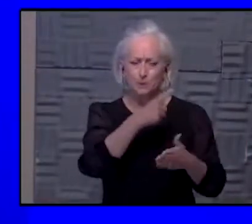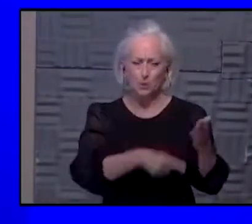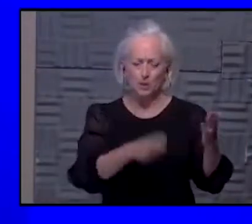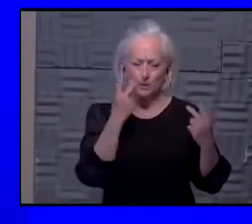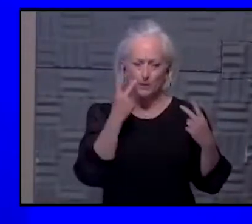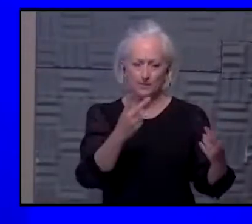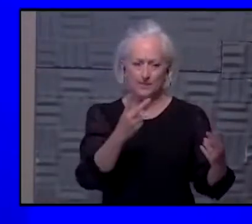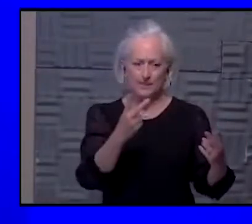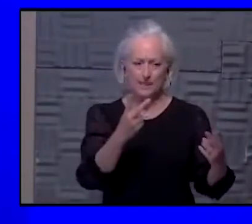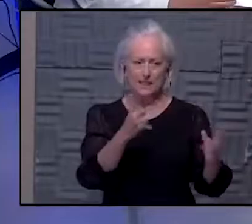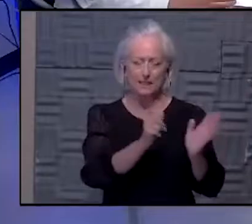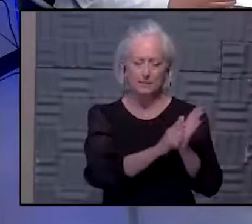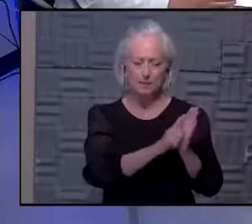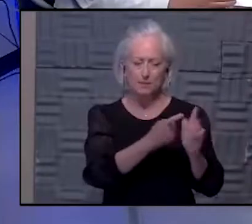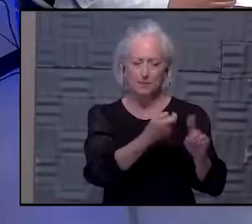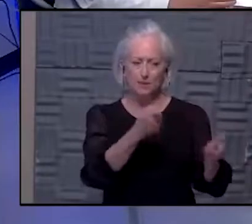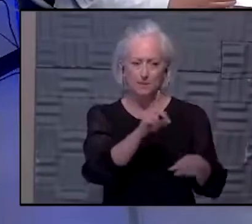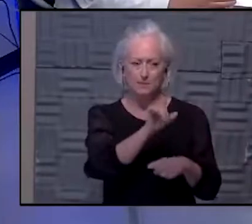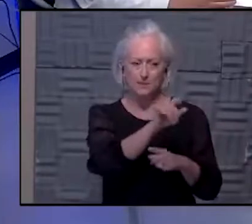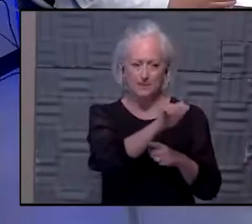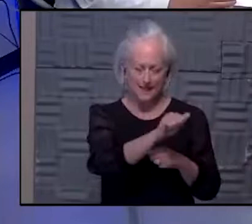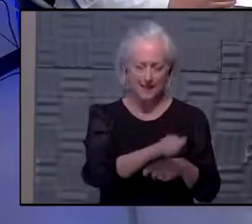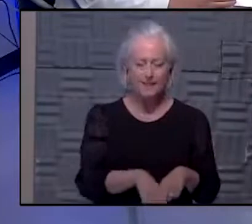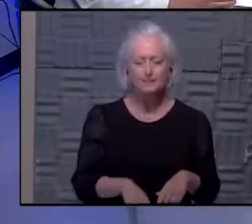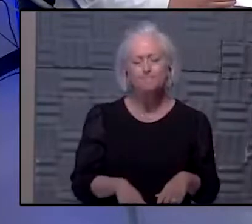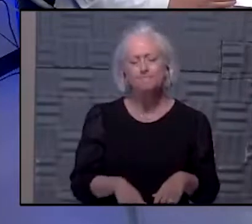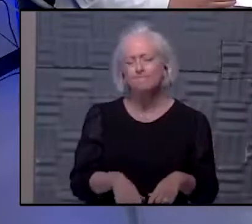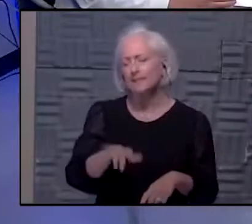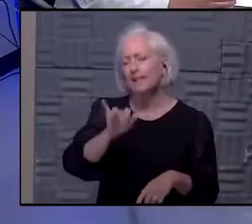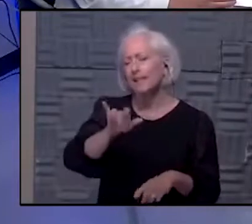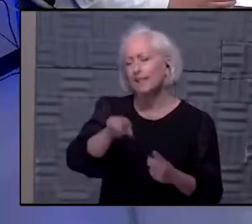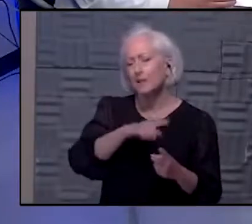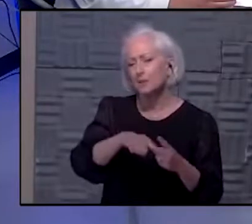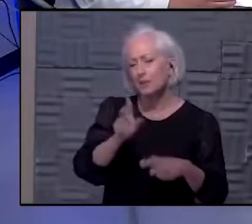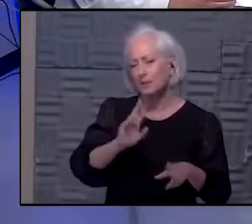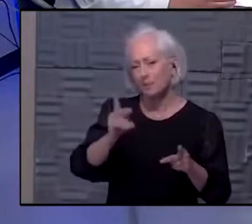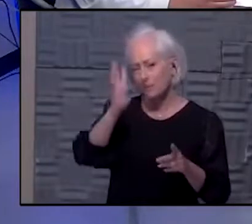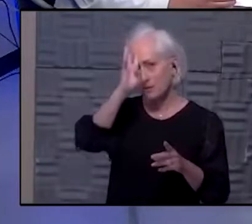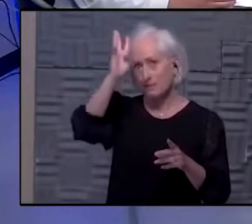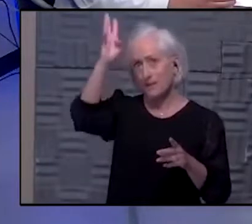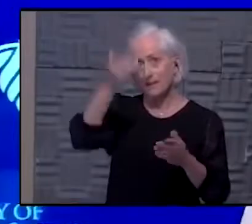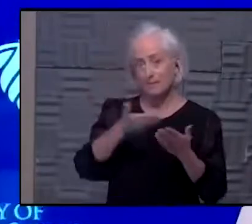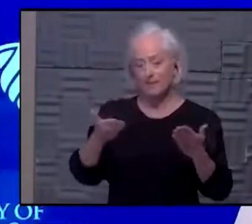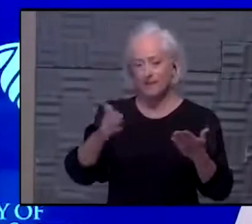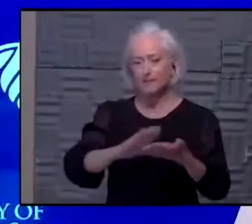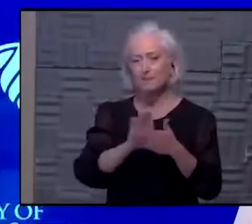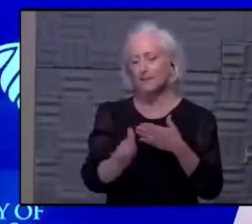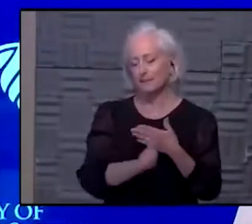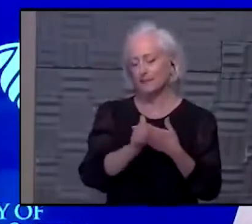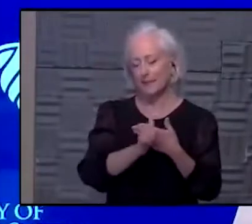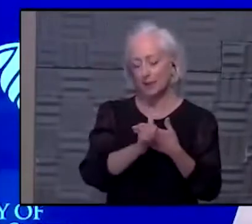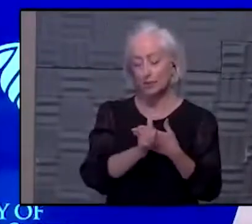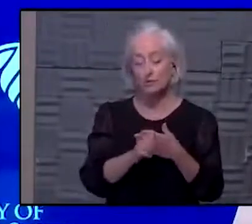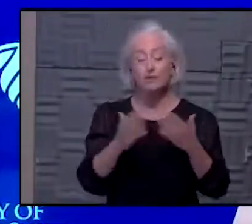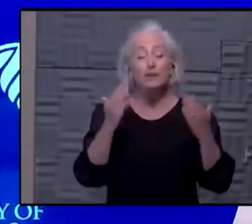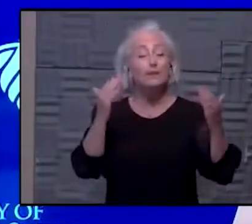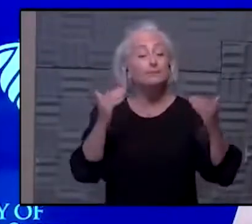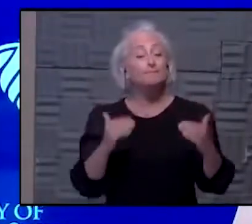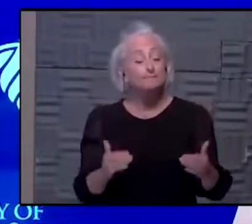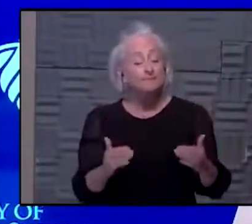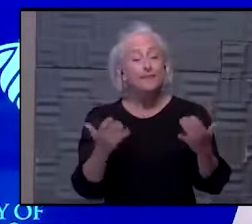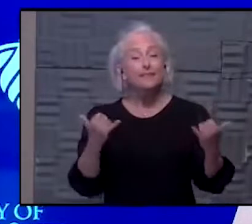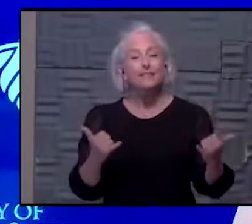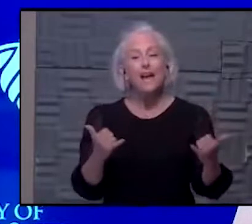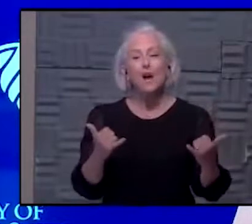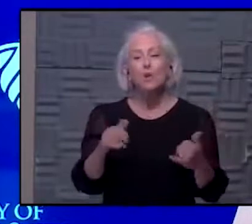published in the data. Yeah, I think it's when people start making up stuff that it gets especially dangerous. So, well, let's first see if there are reporter